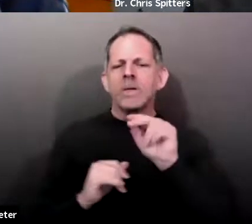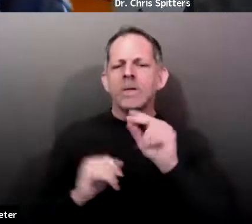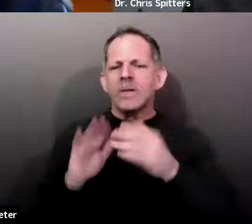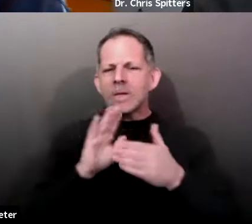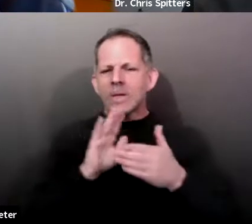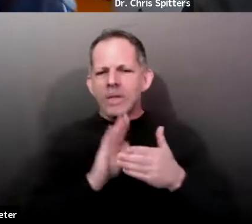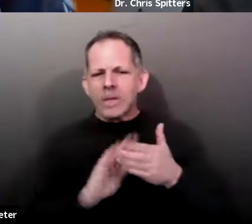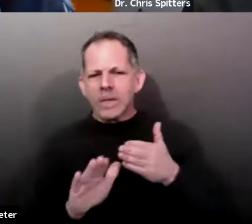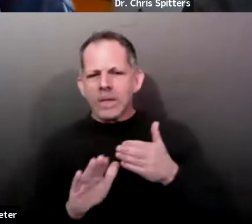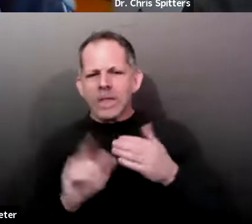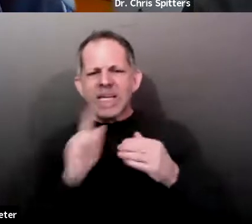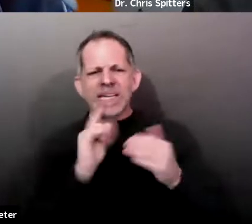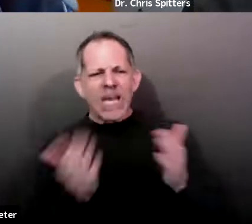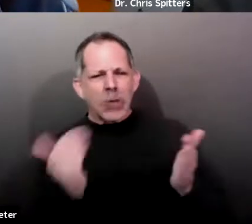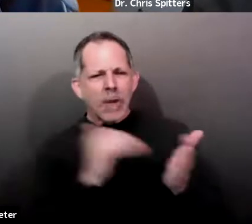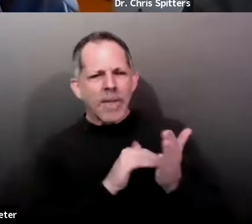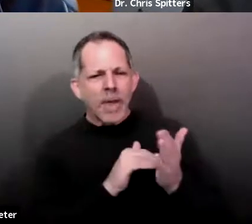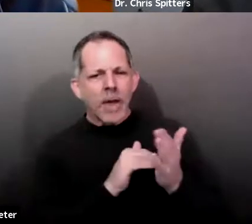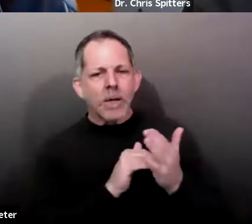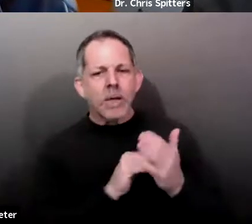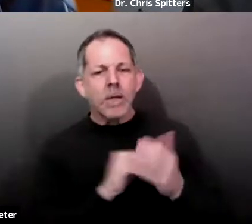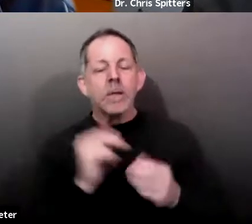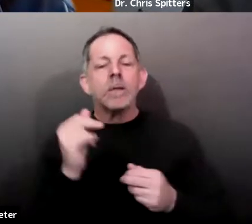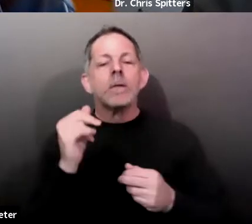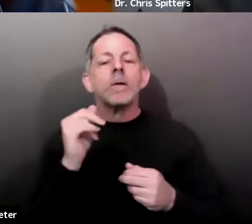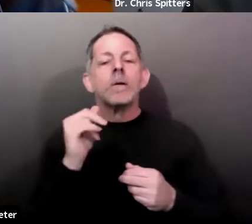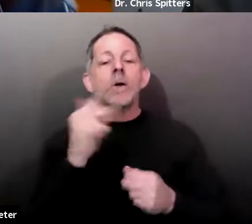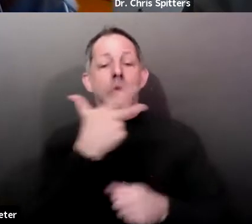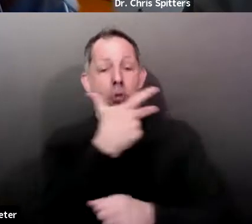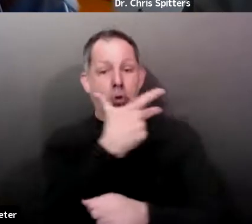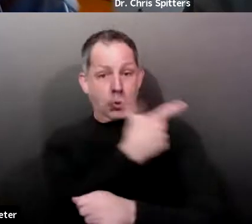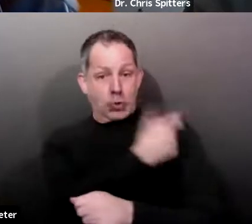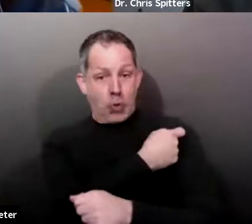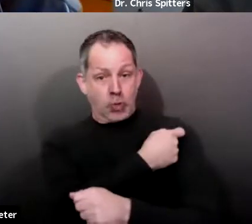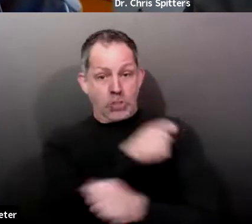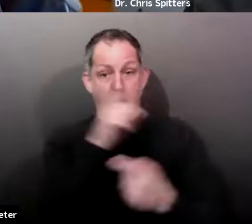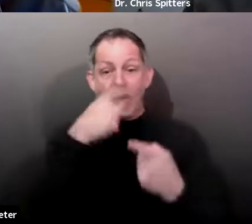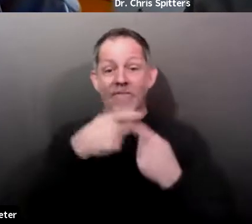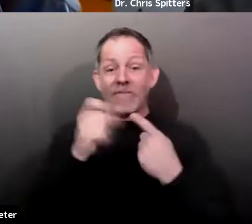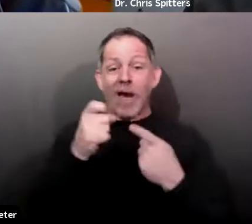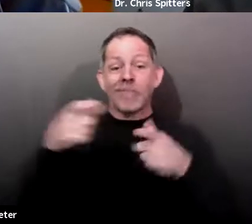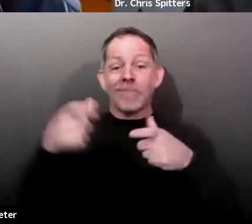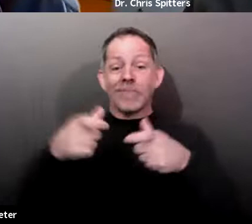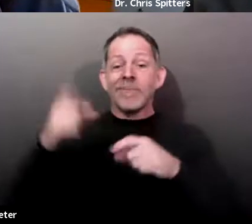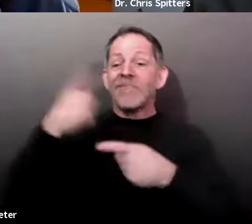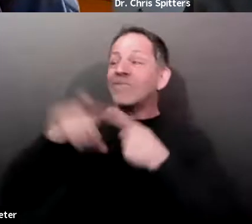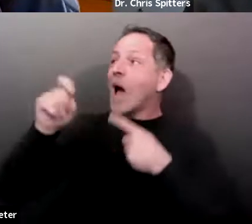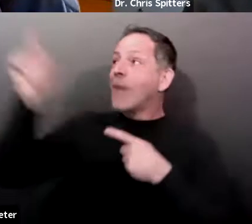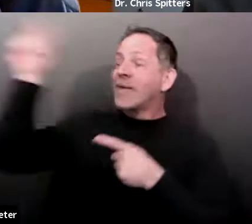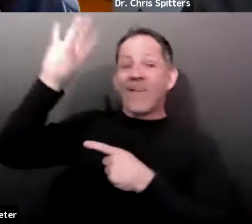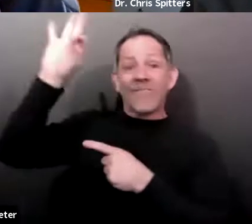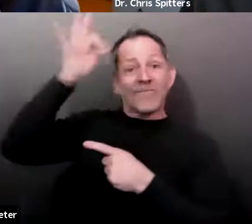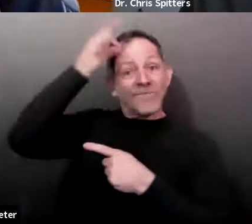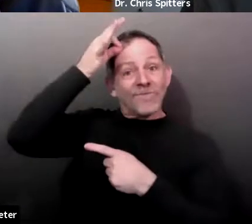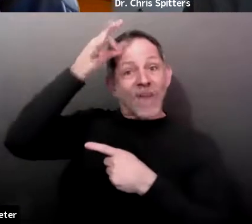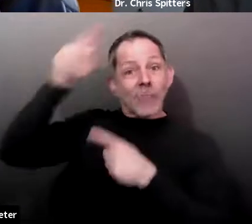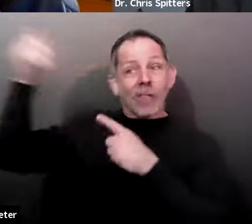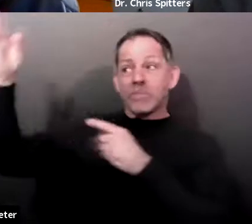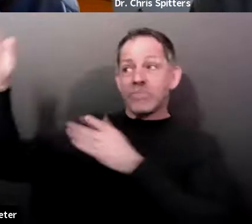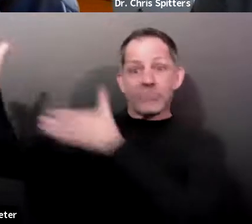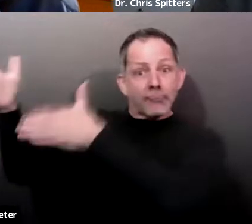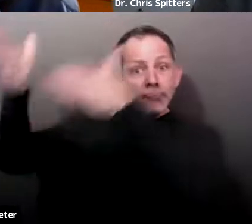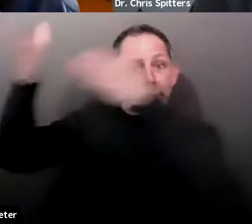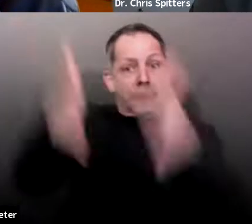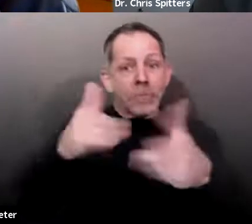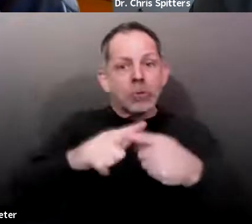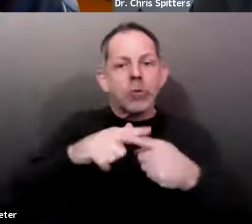vaccine going directly to, uh, some facilities like pharmacies, not through the state system. That's right.